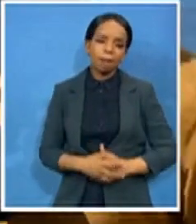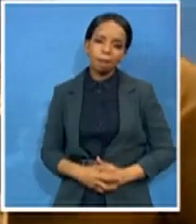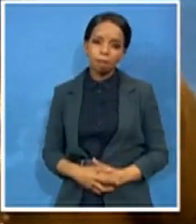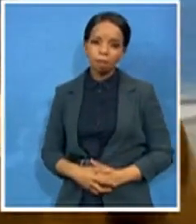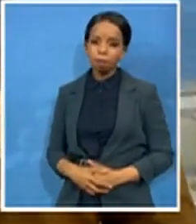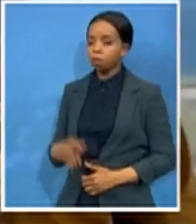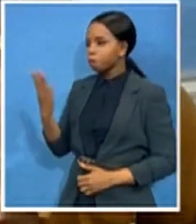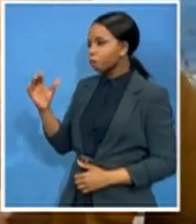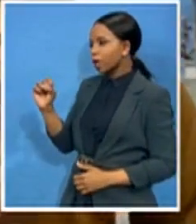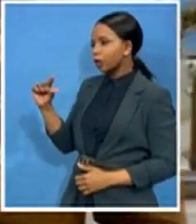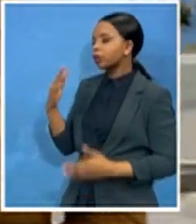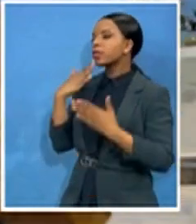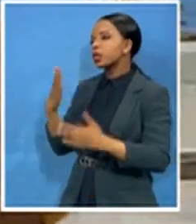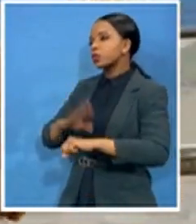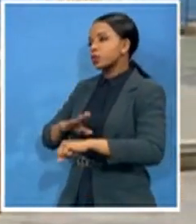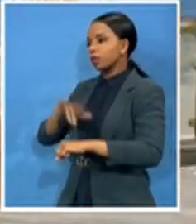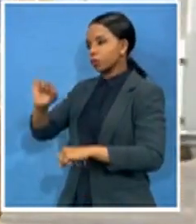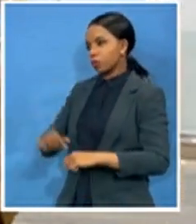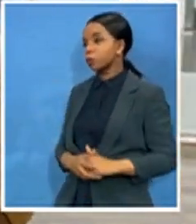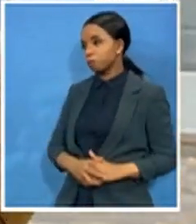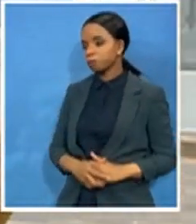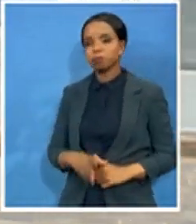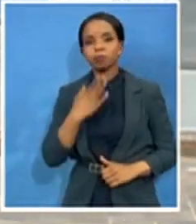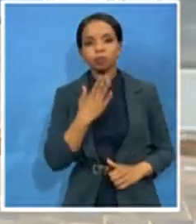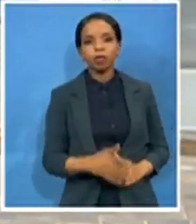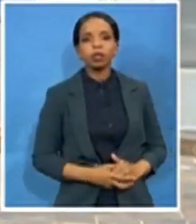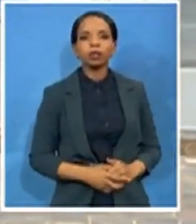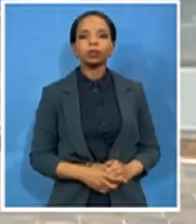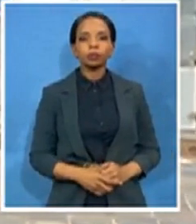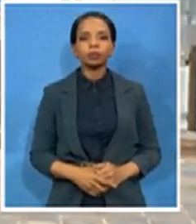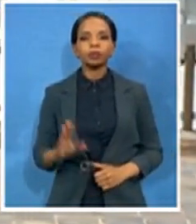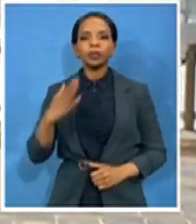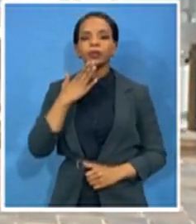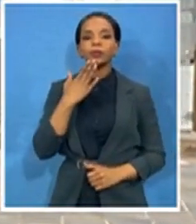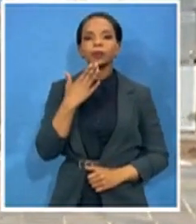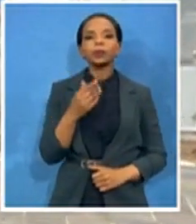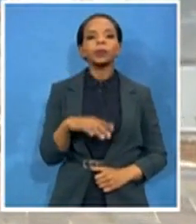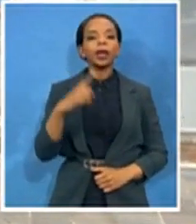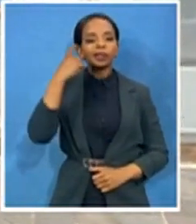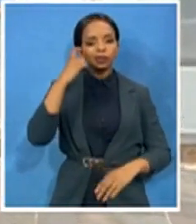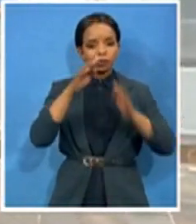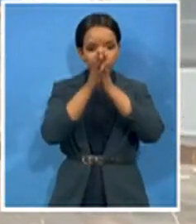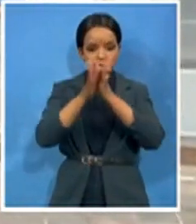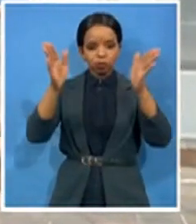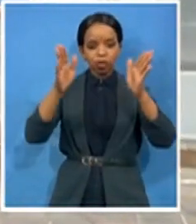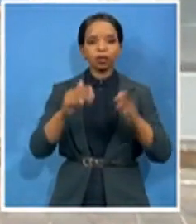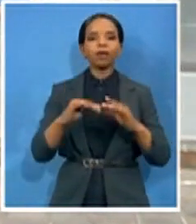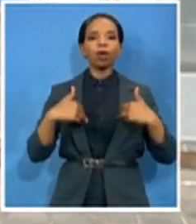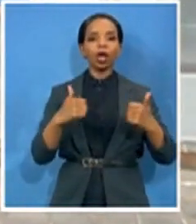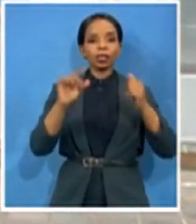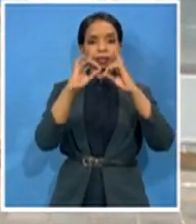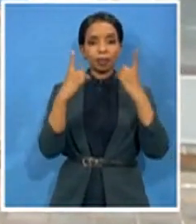that's, of course, the Superintendent General of the Health Department, Dr. Toby Lembengrashe, taking us into confidence with